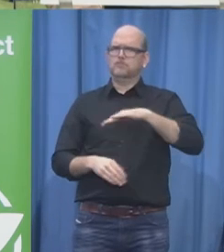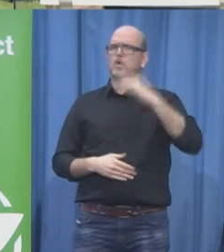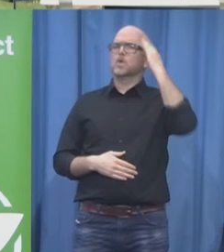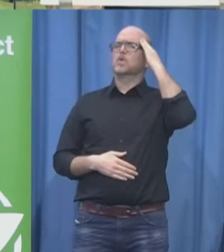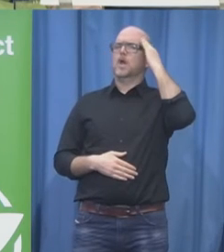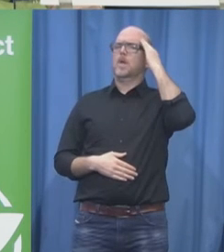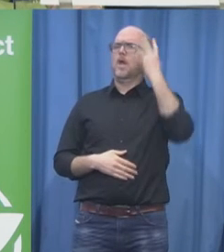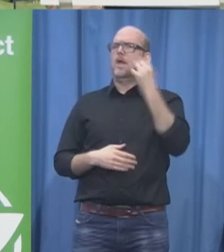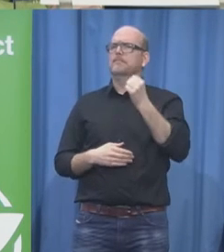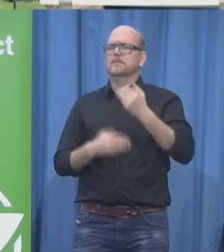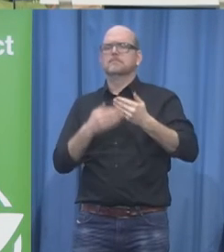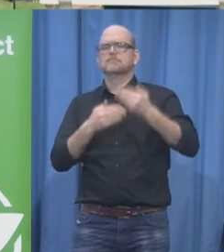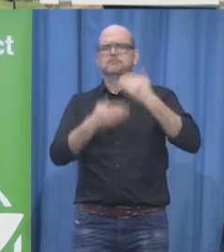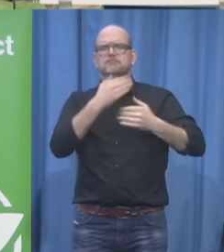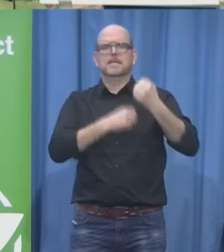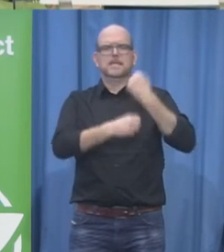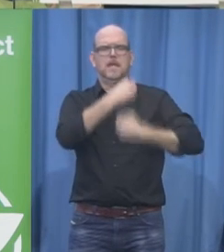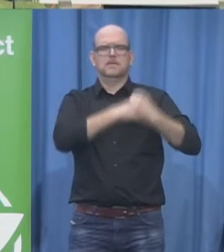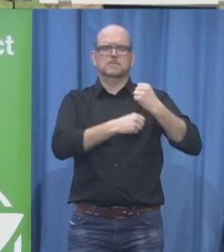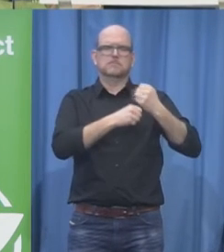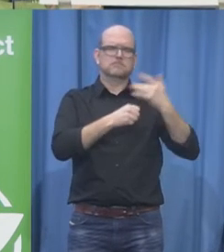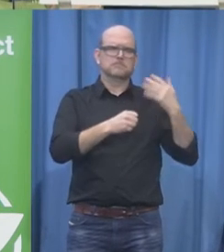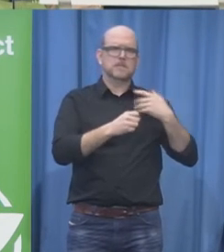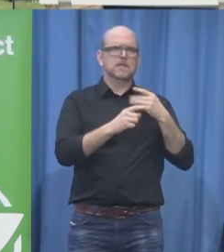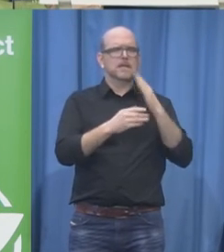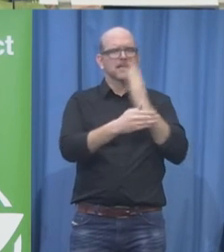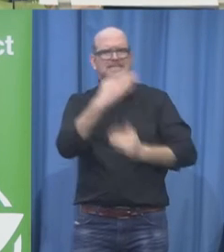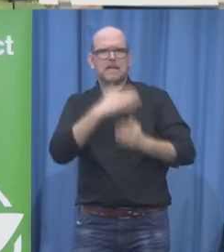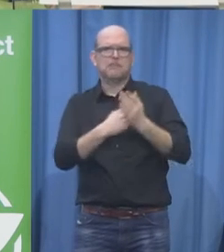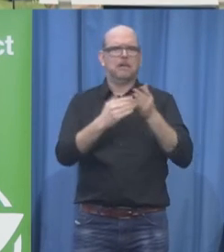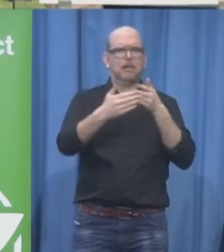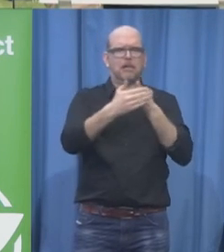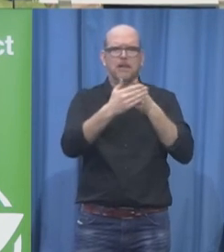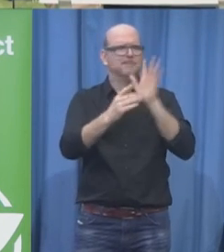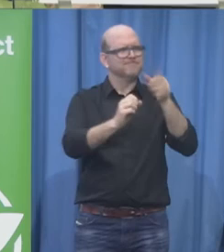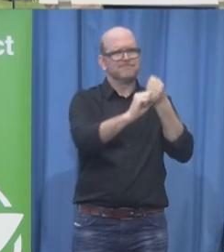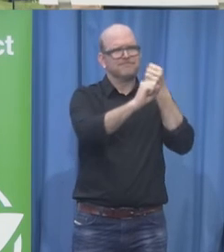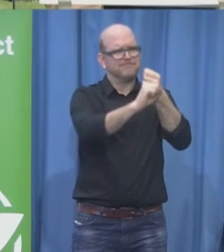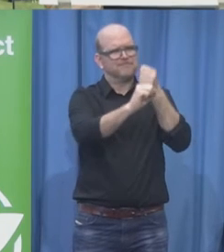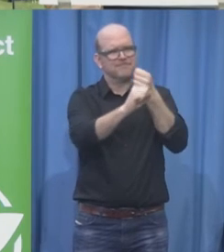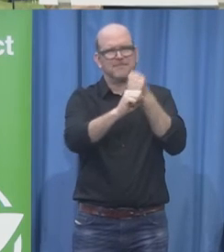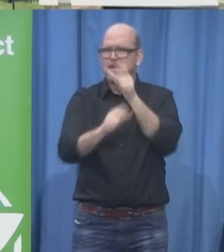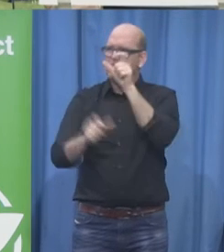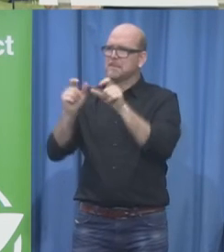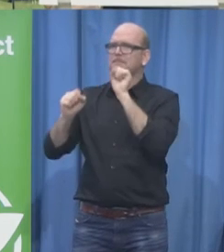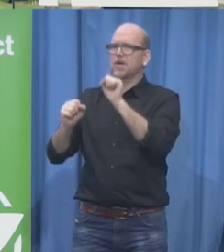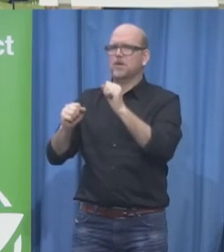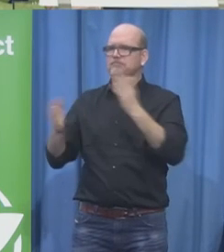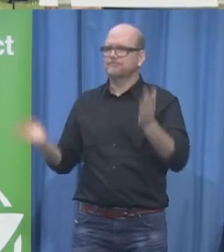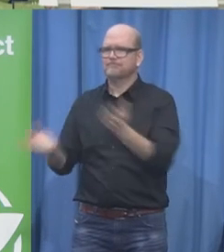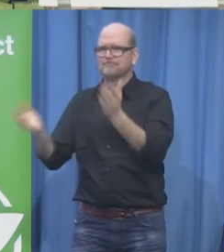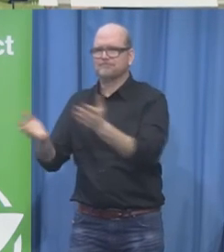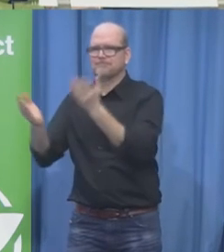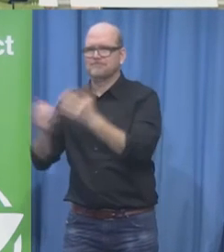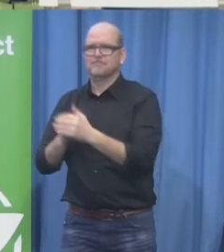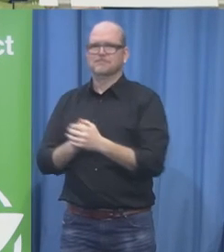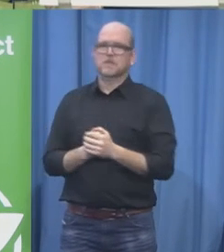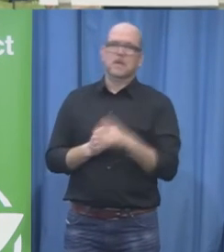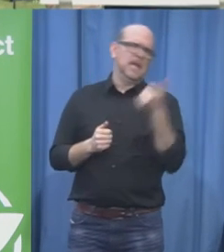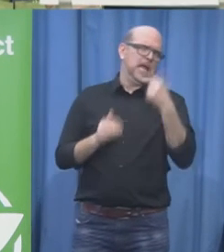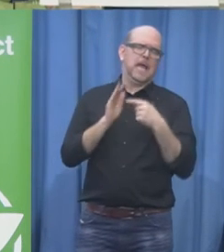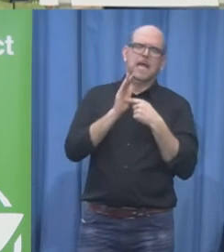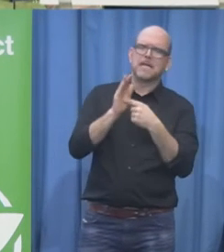account the rights of vulnerable groups in our society like children women and of course